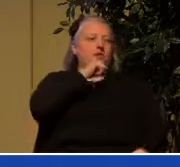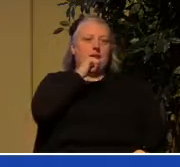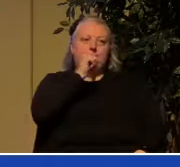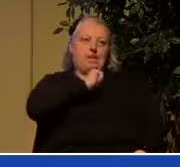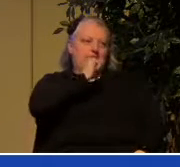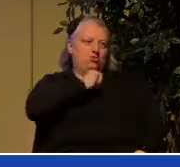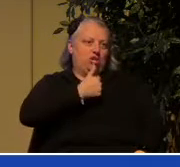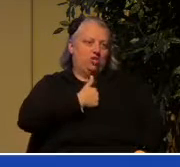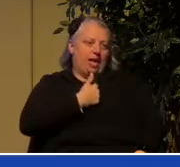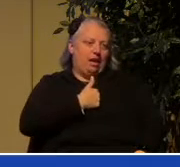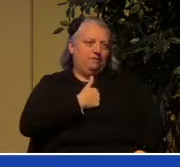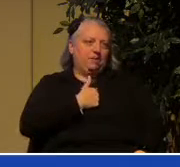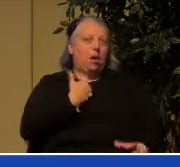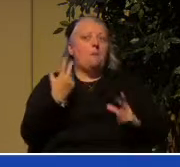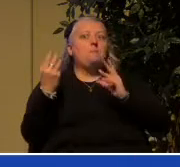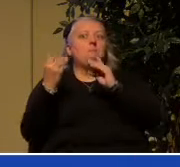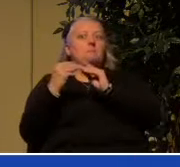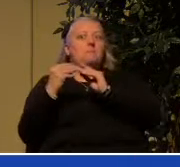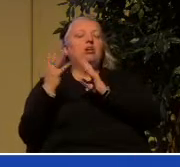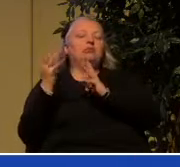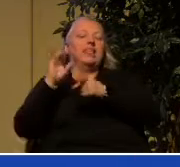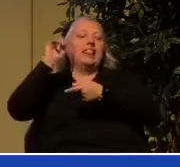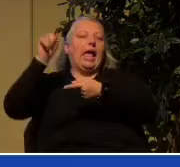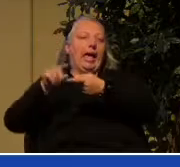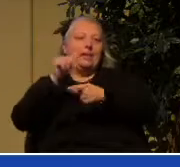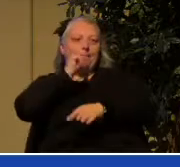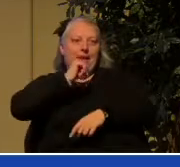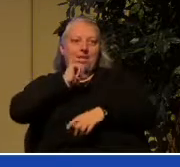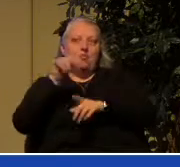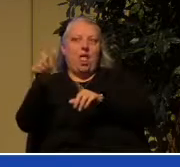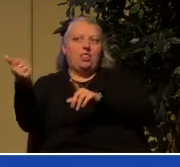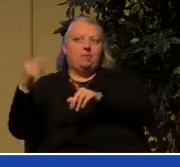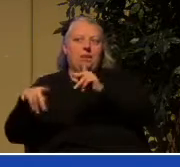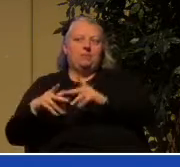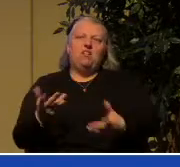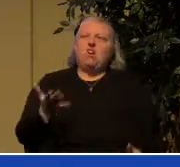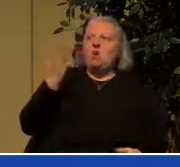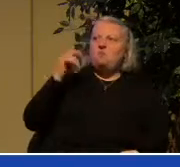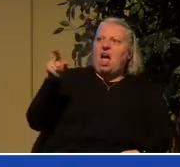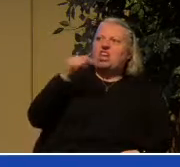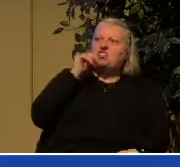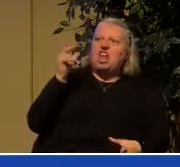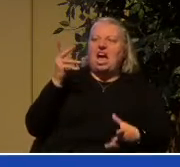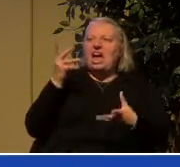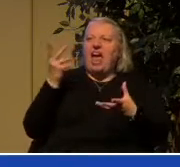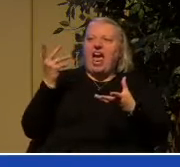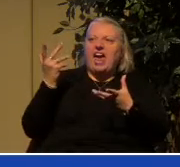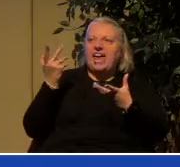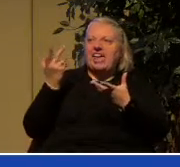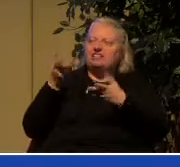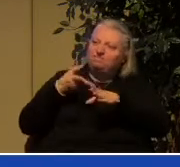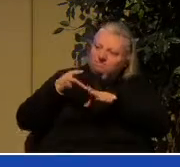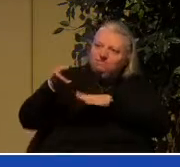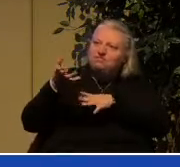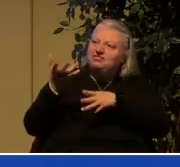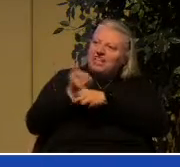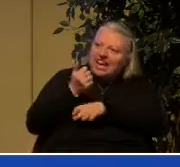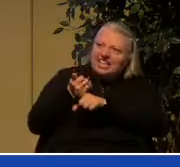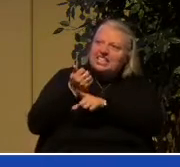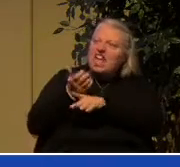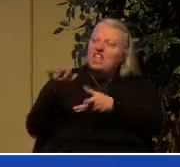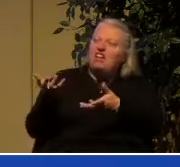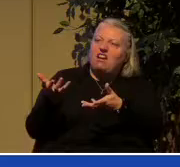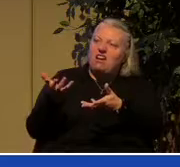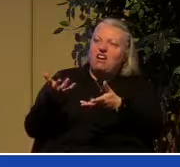even more impatient with other people because why aren't they getting it together but it's a process that God is committed